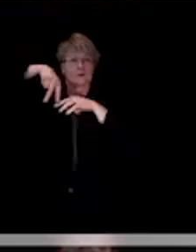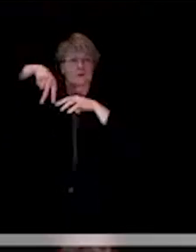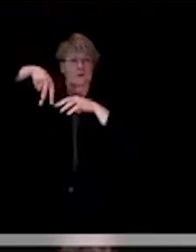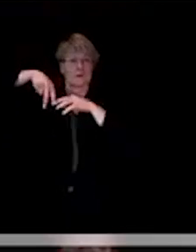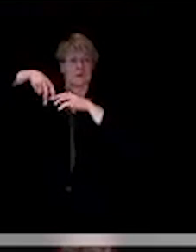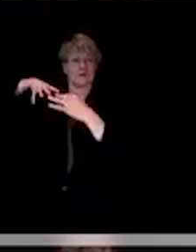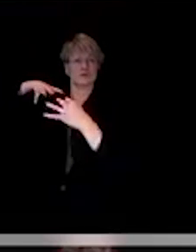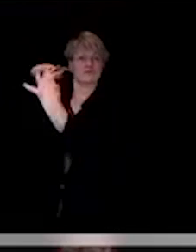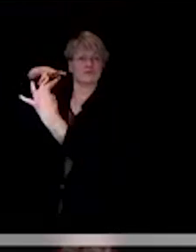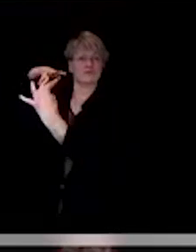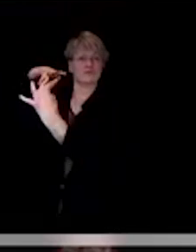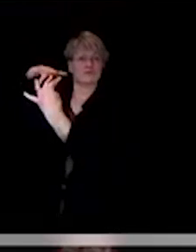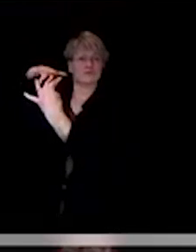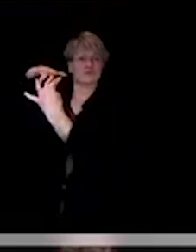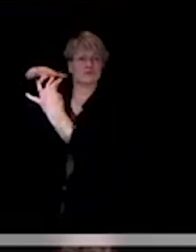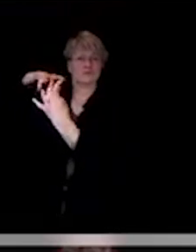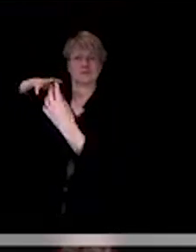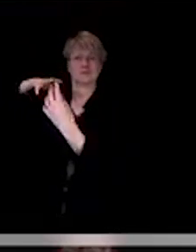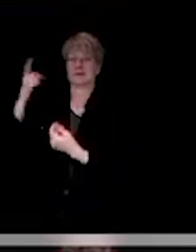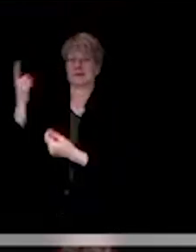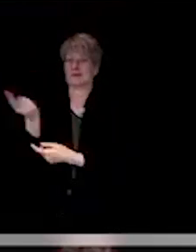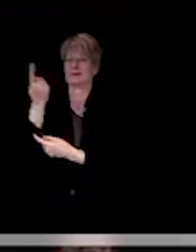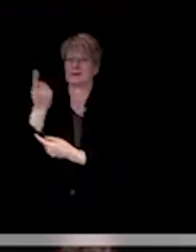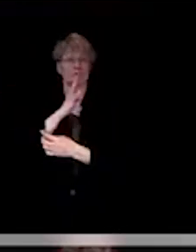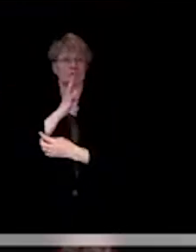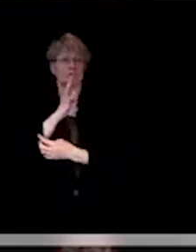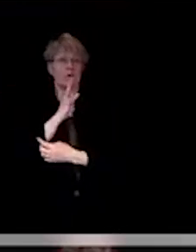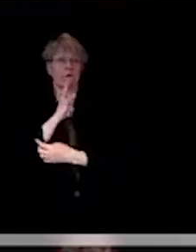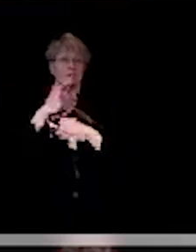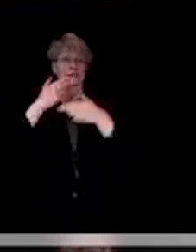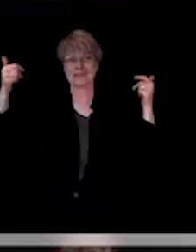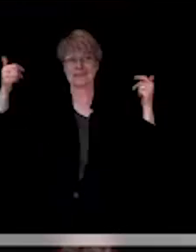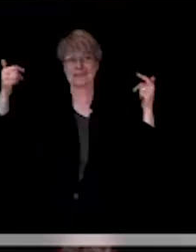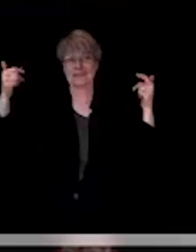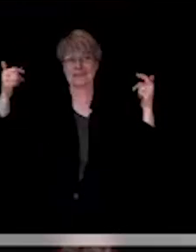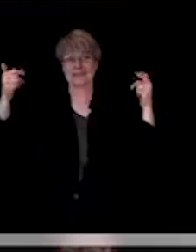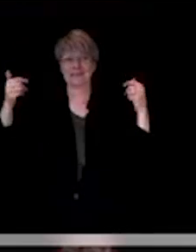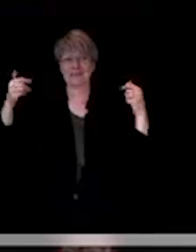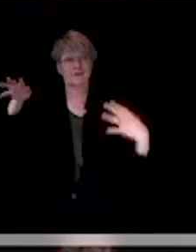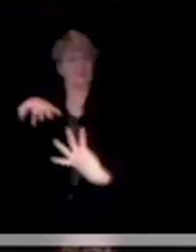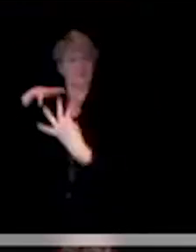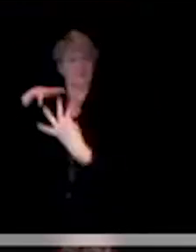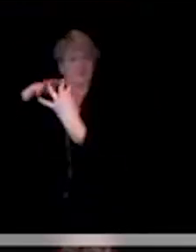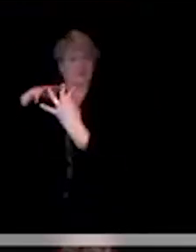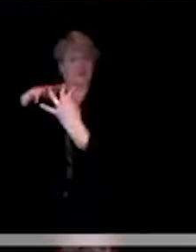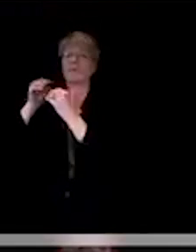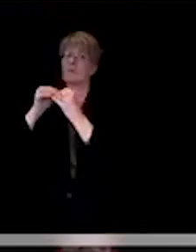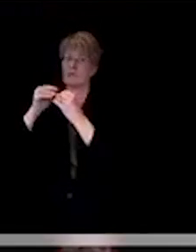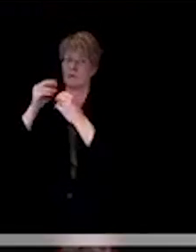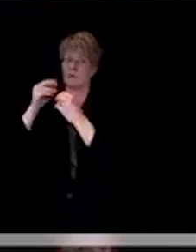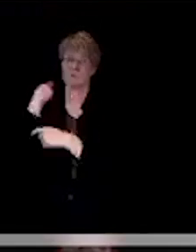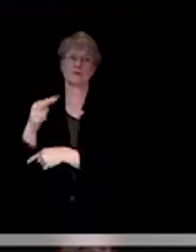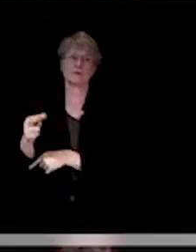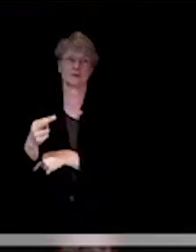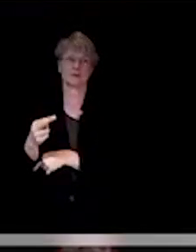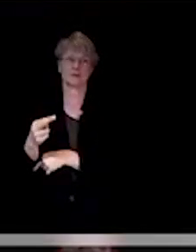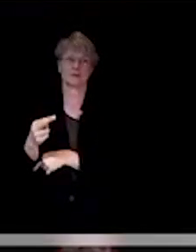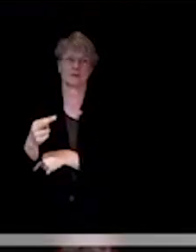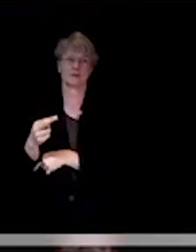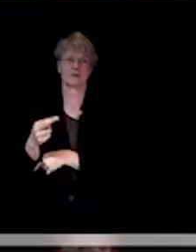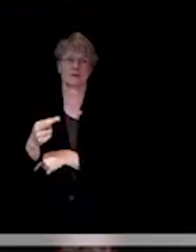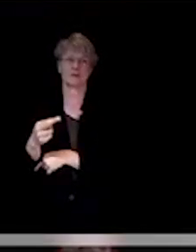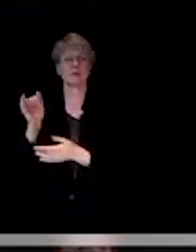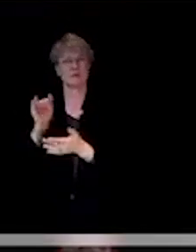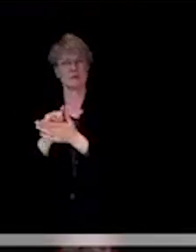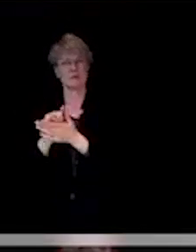facing the other people. So, it is more risky and that is why, you know, it is in a future